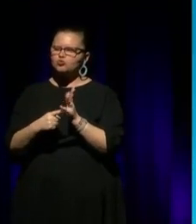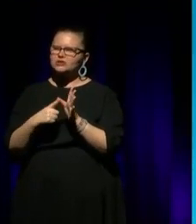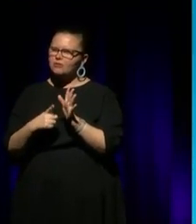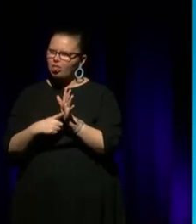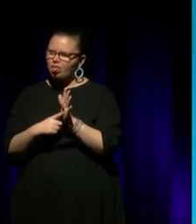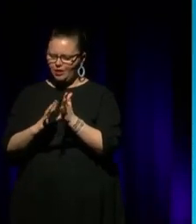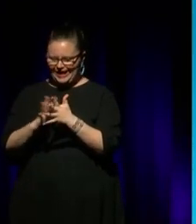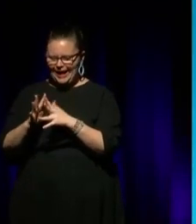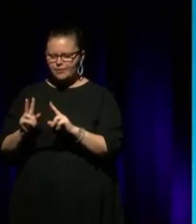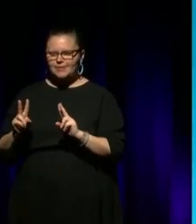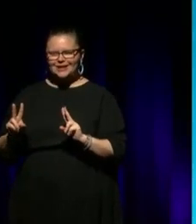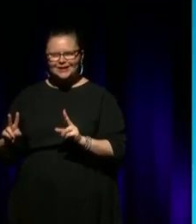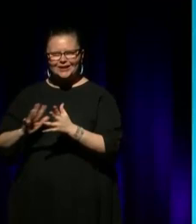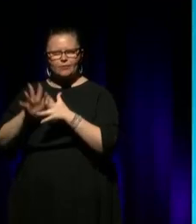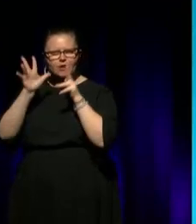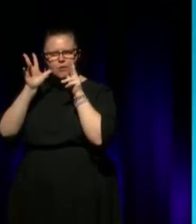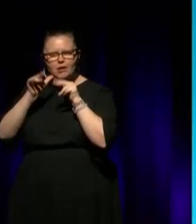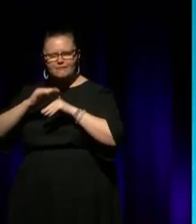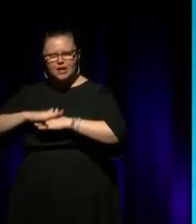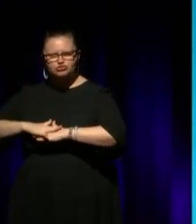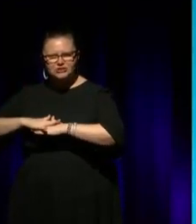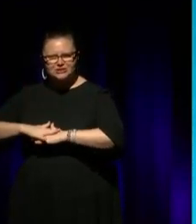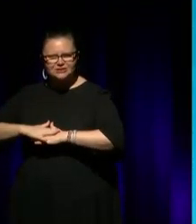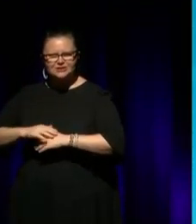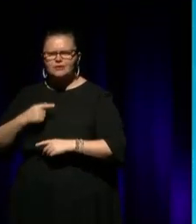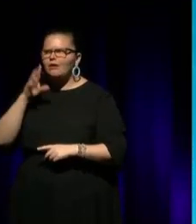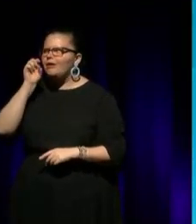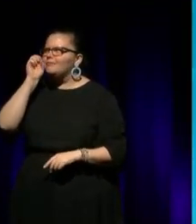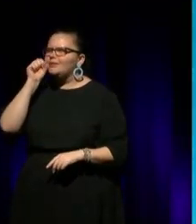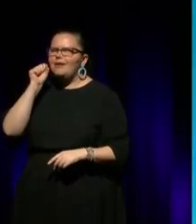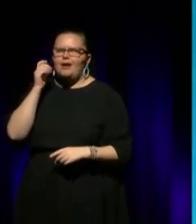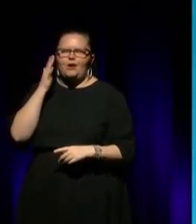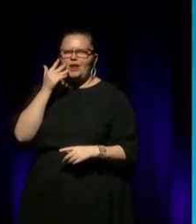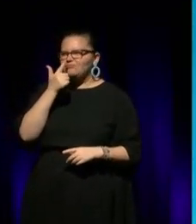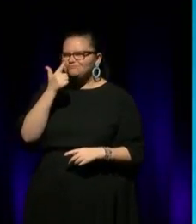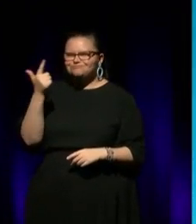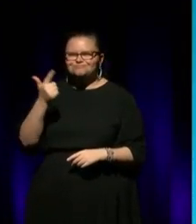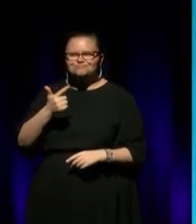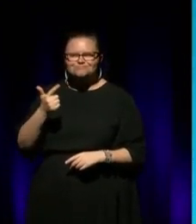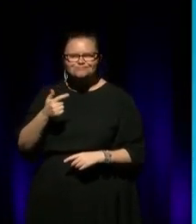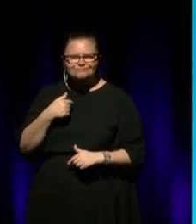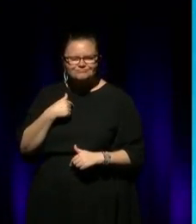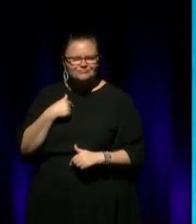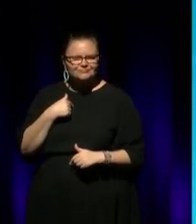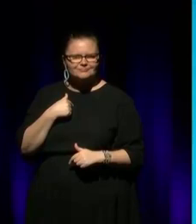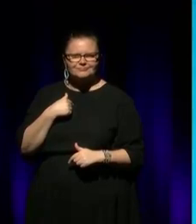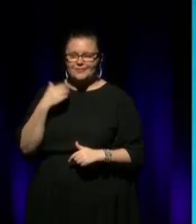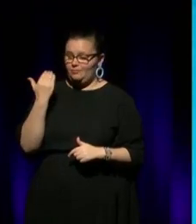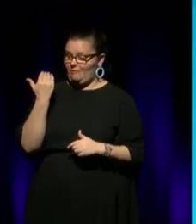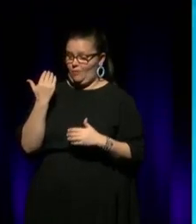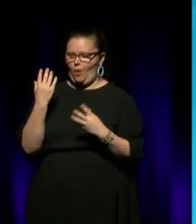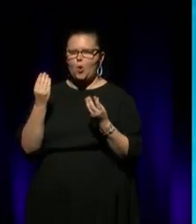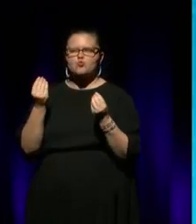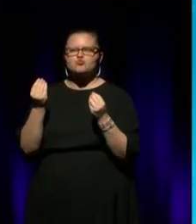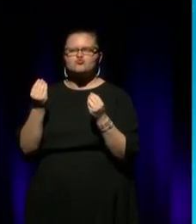we meditate, the way we care for country. I remember going up when I was 17 and we went on just before wet season